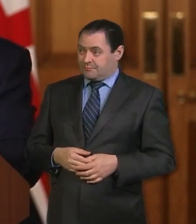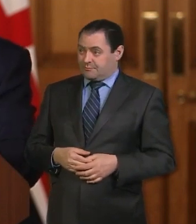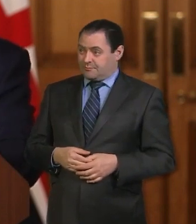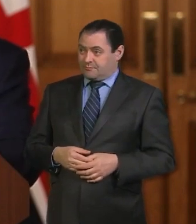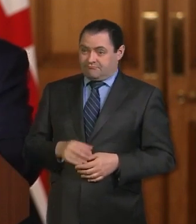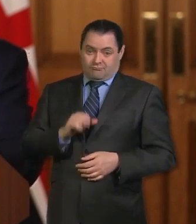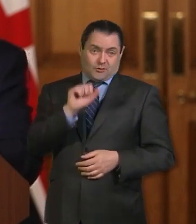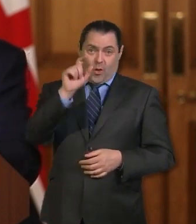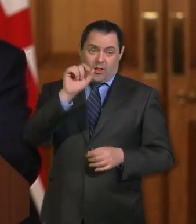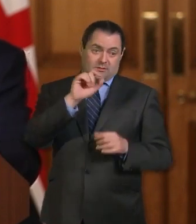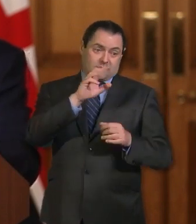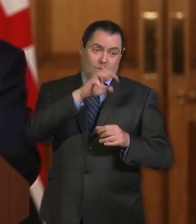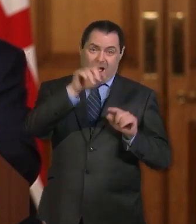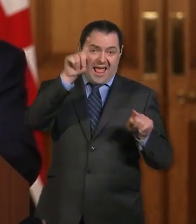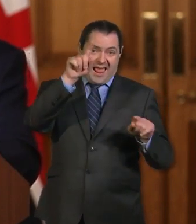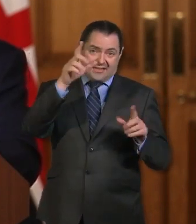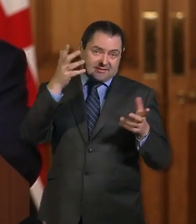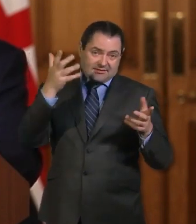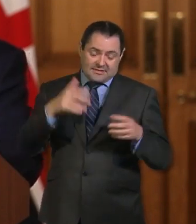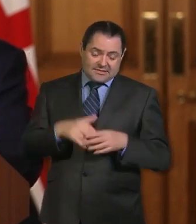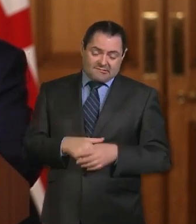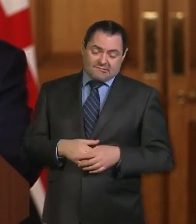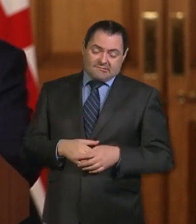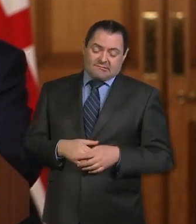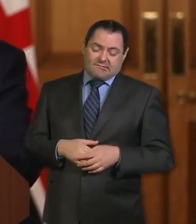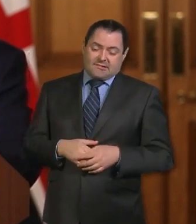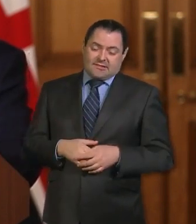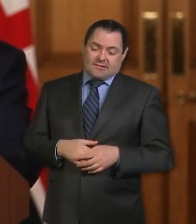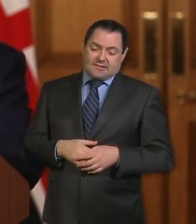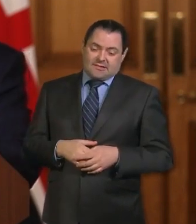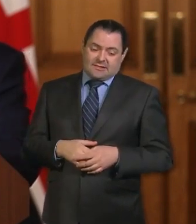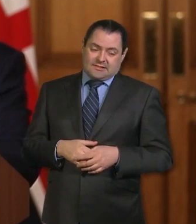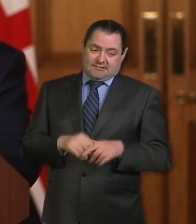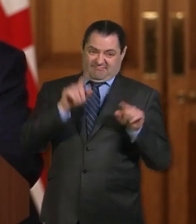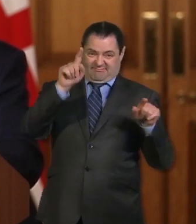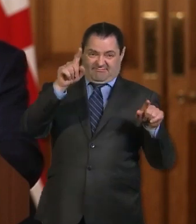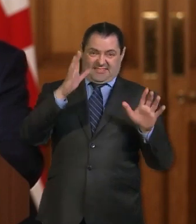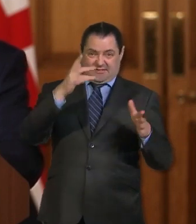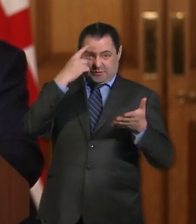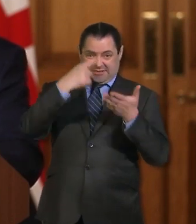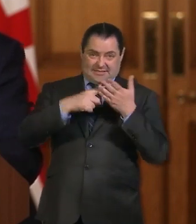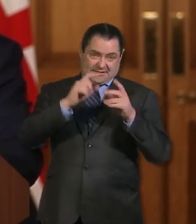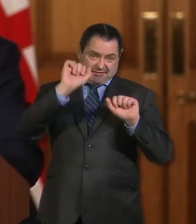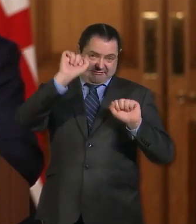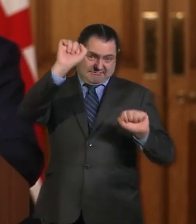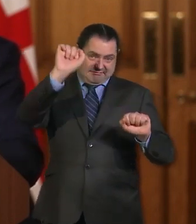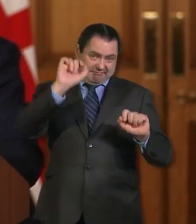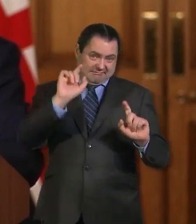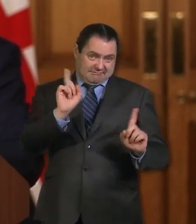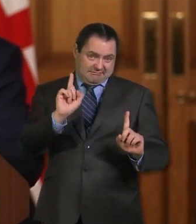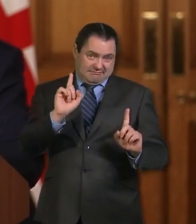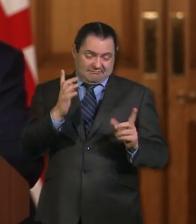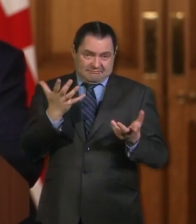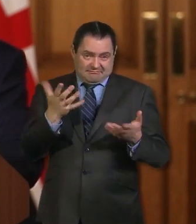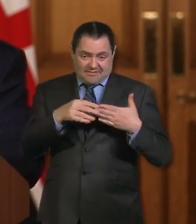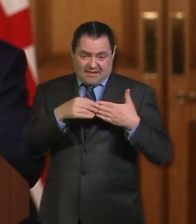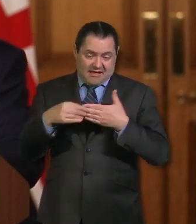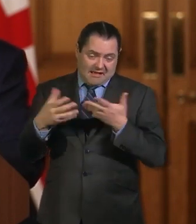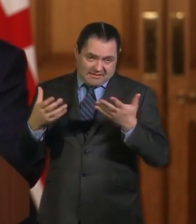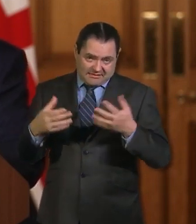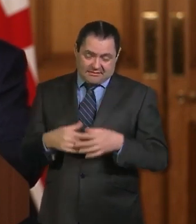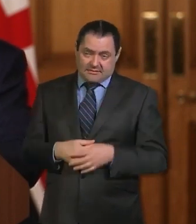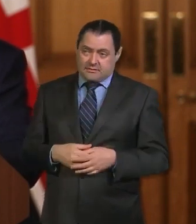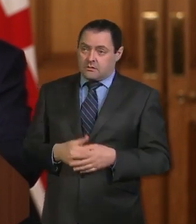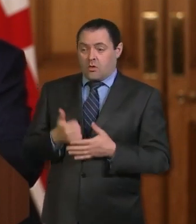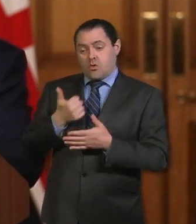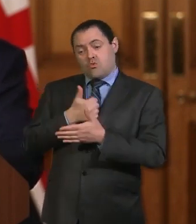to Wales, Wales to provide their own guidance. Usually what happens, I can say, having been